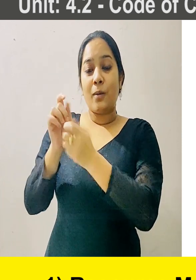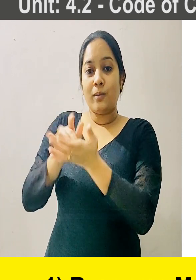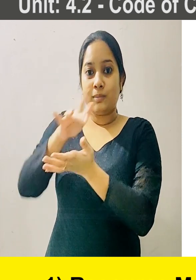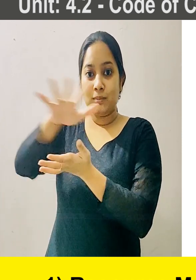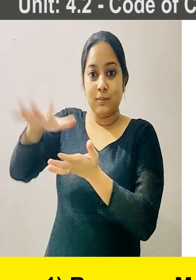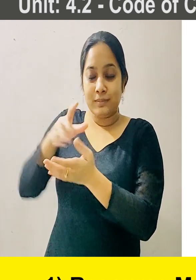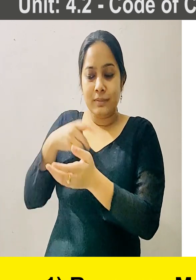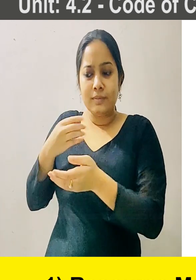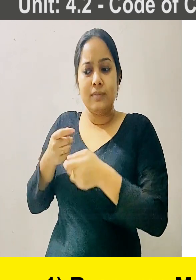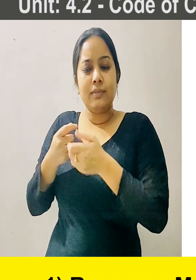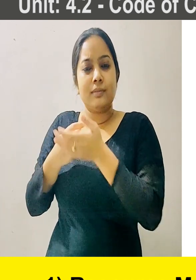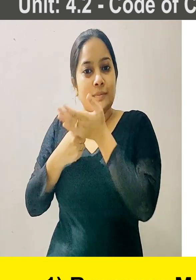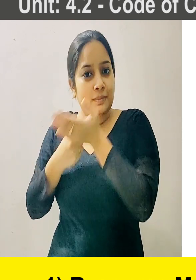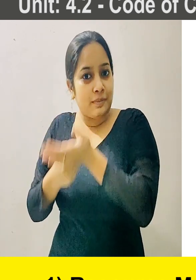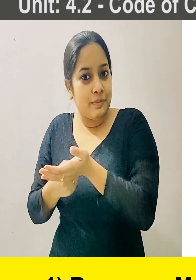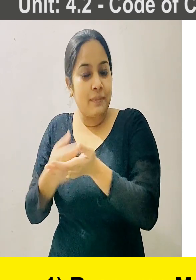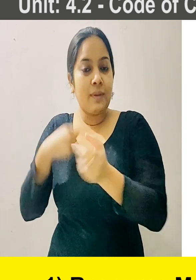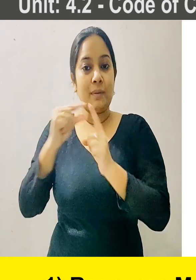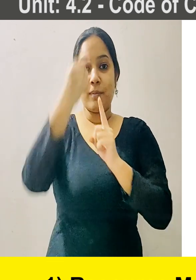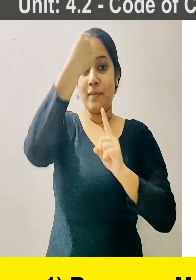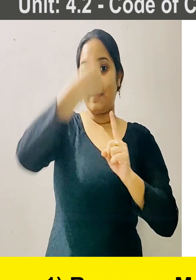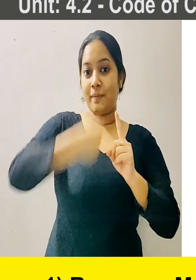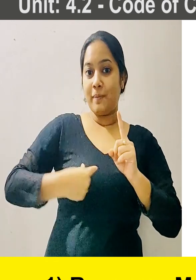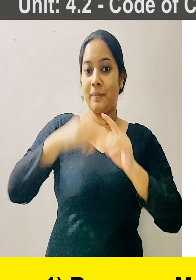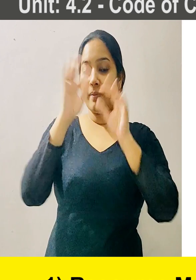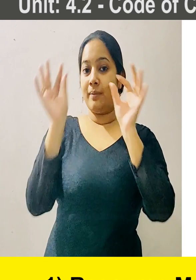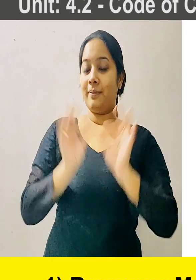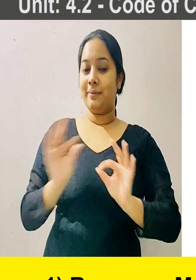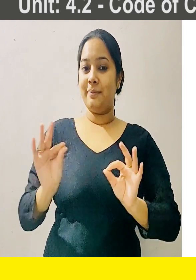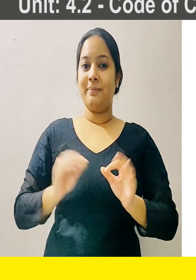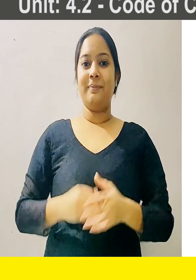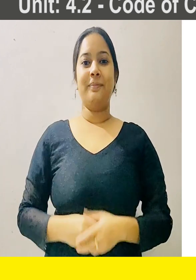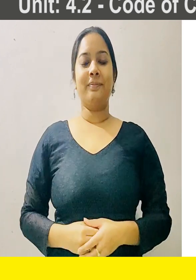Your Workplace, Personal Grooming,